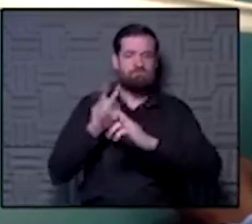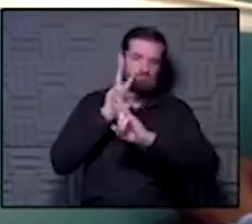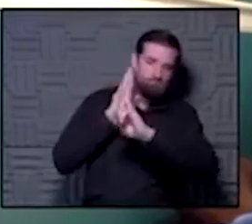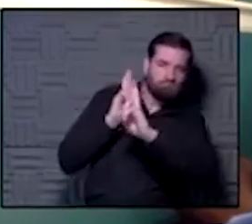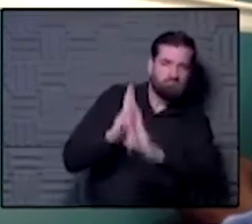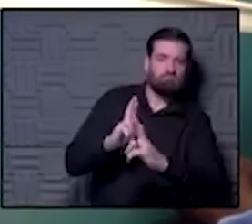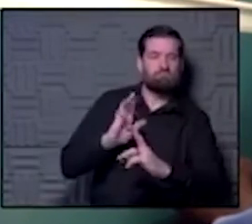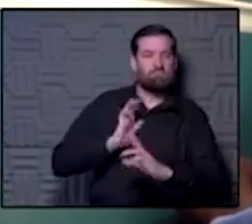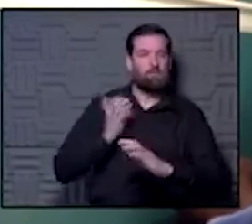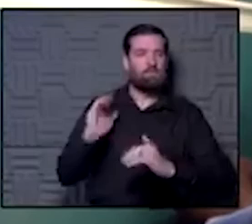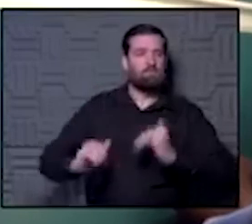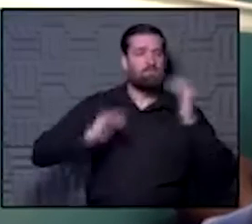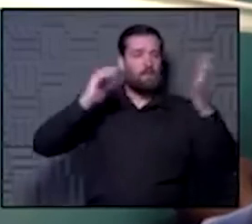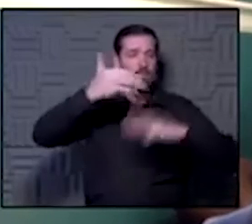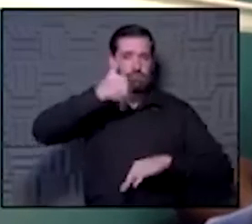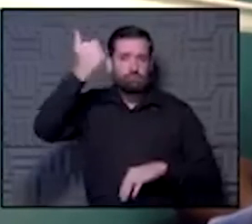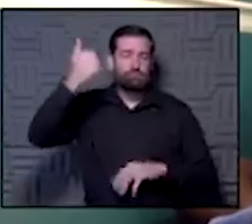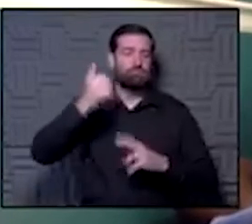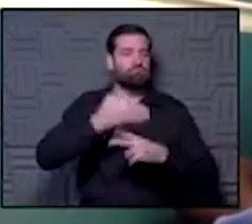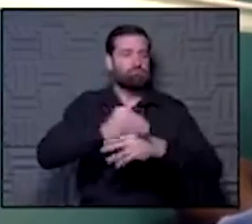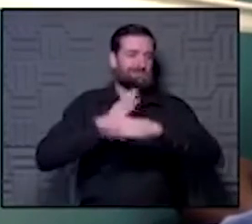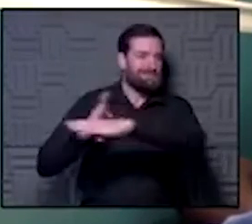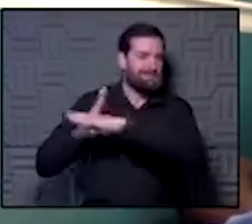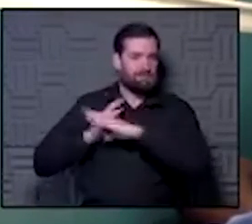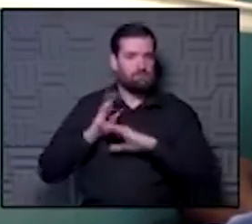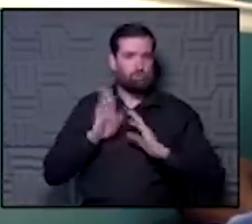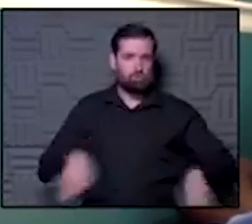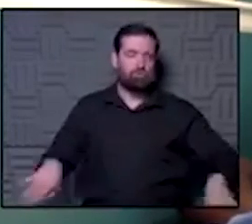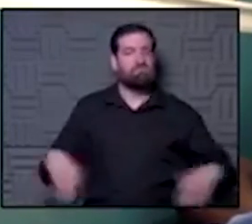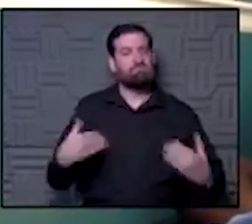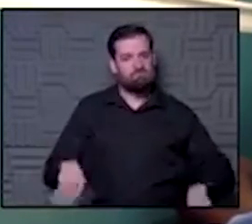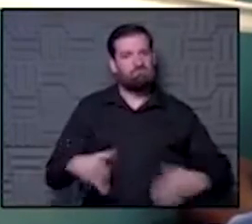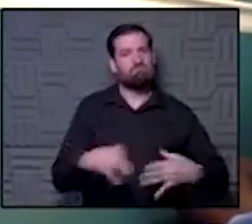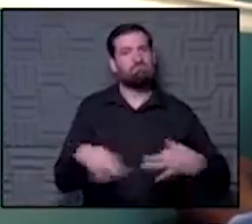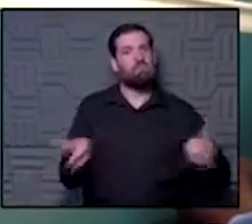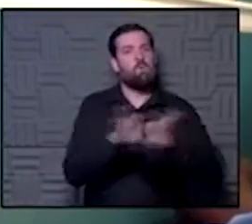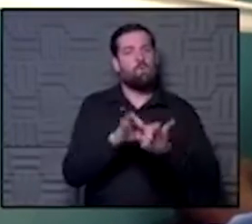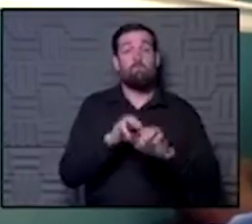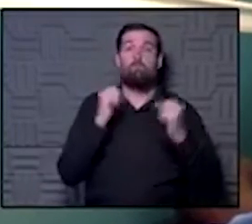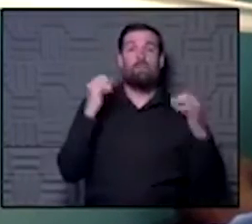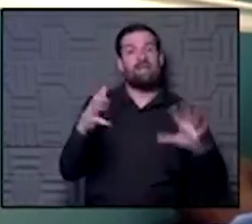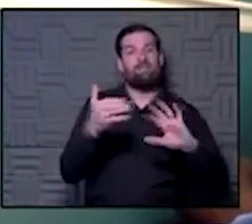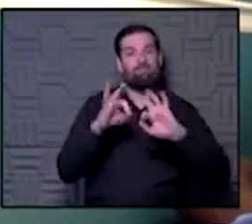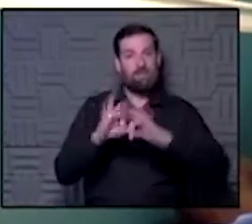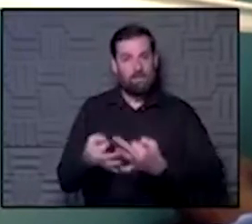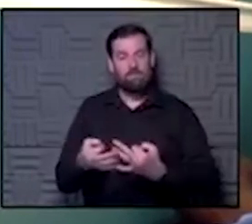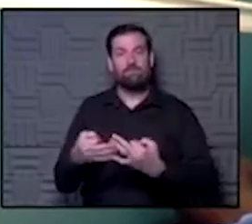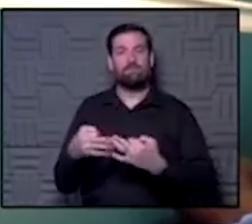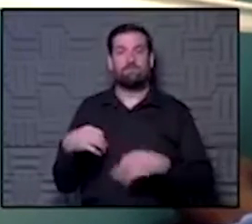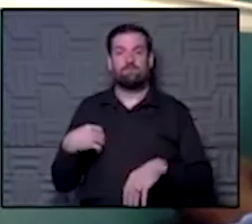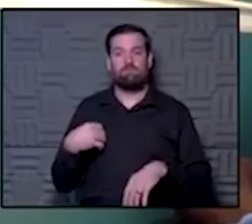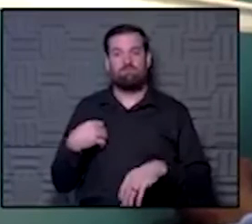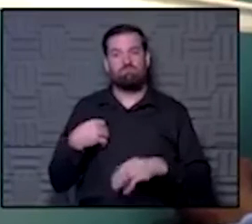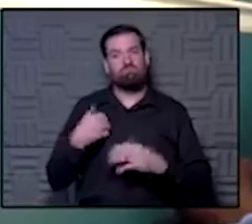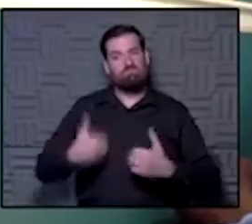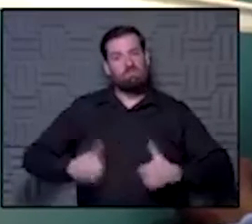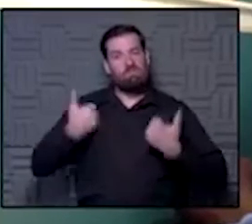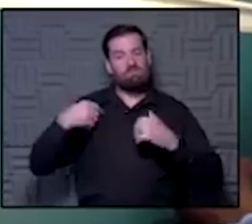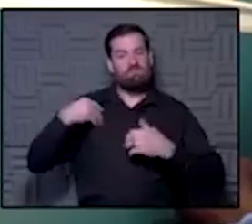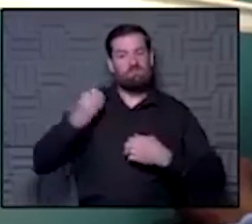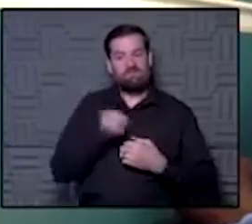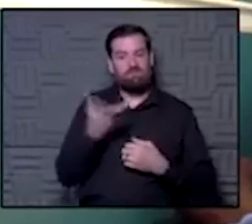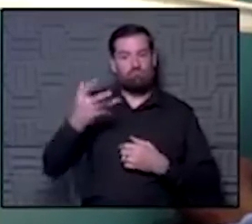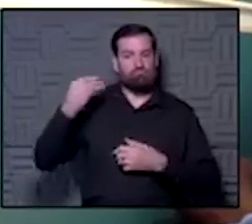and protecting our children, those are really important things. And with many of our families living in multi-generational homes where you have